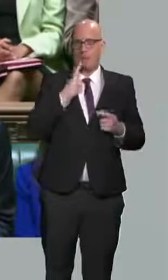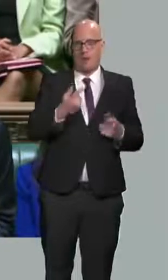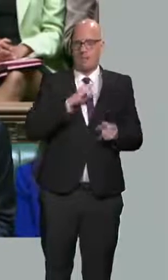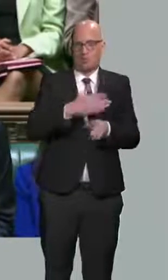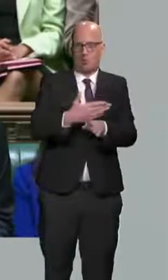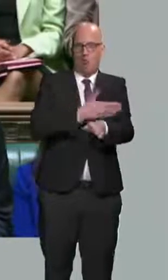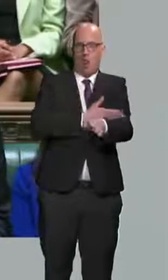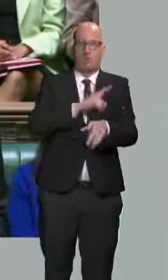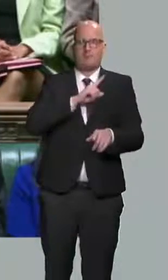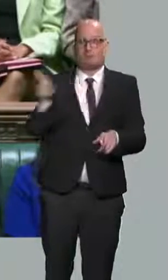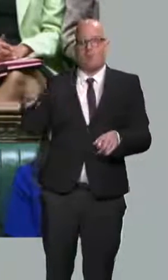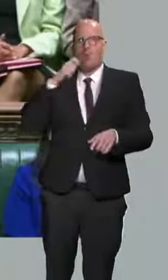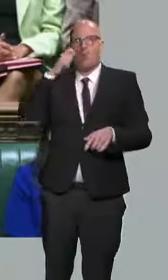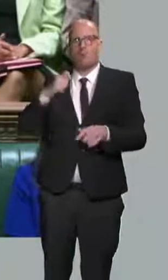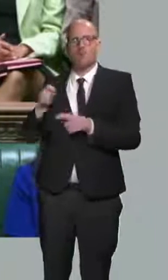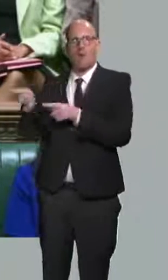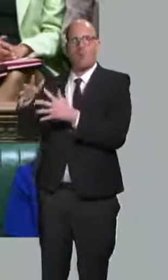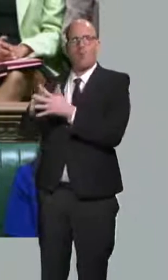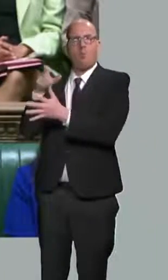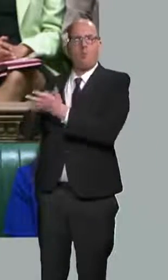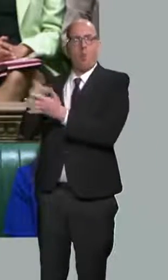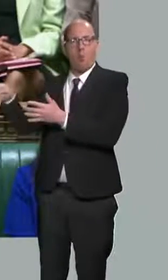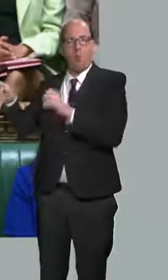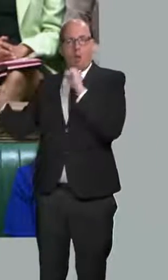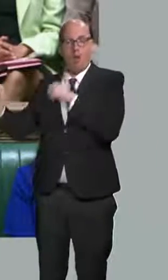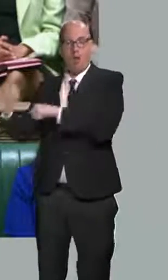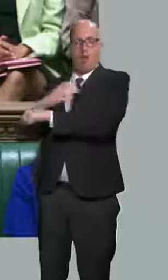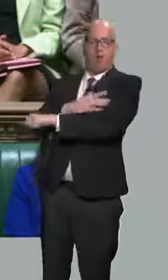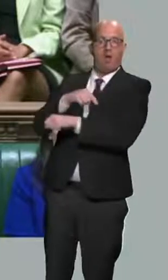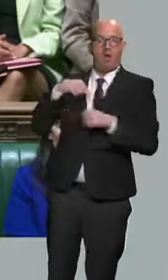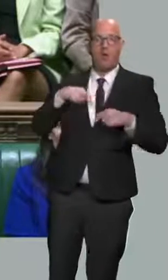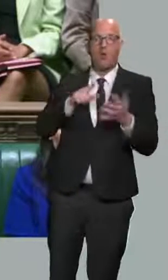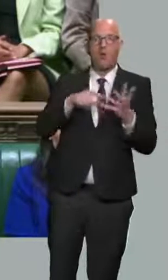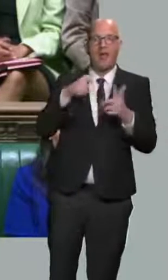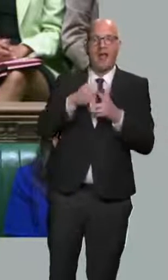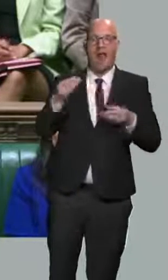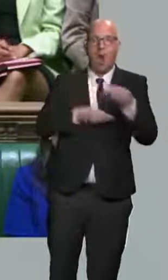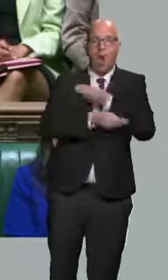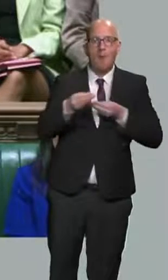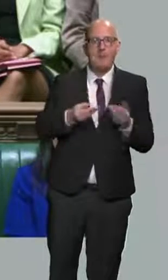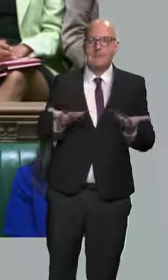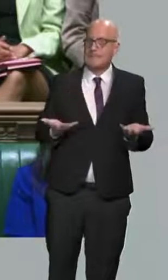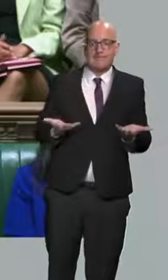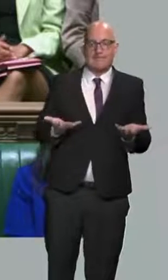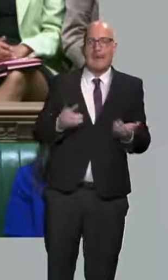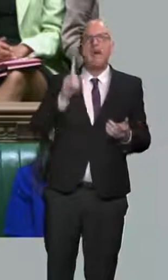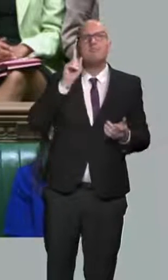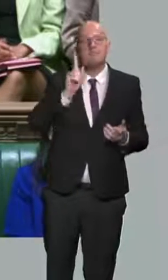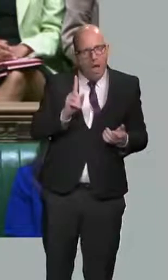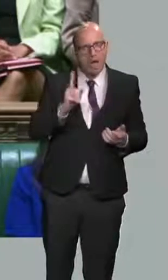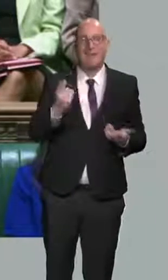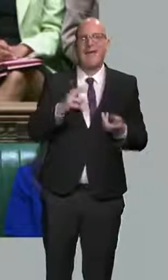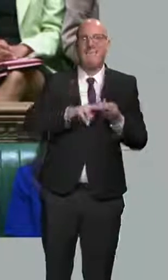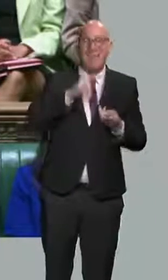the Ukraine war on the UK economy. But their initial view, combined with high global inflation and